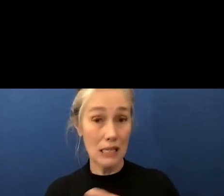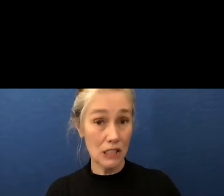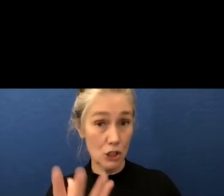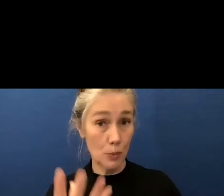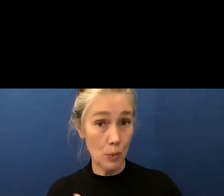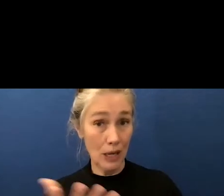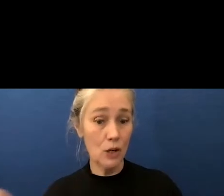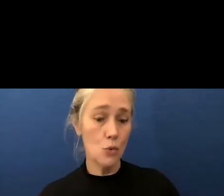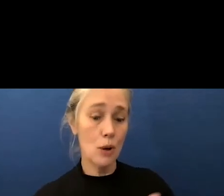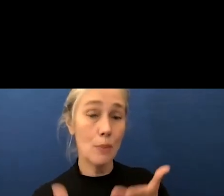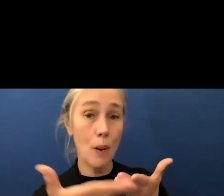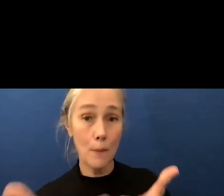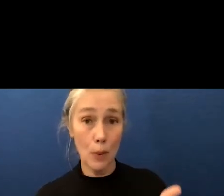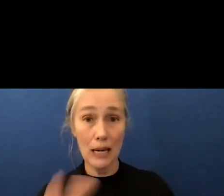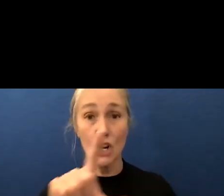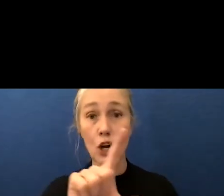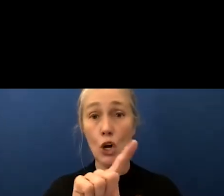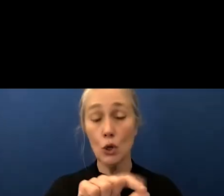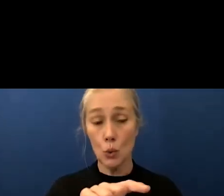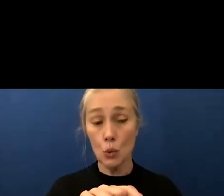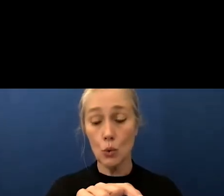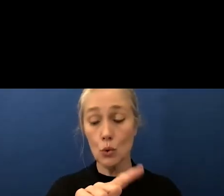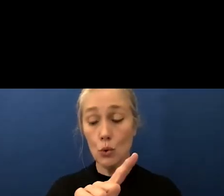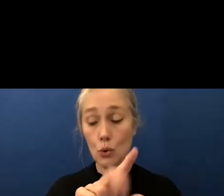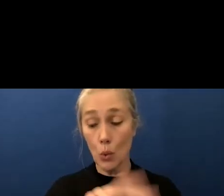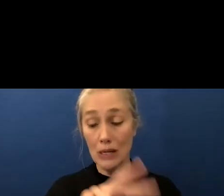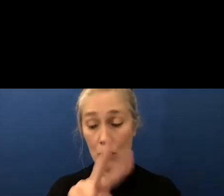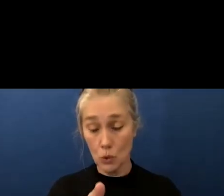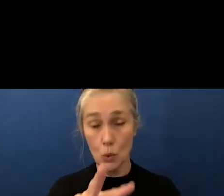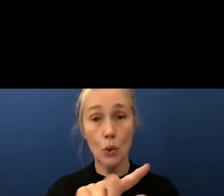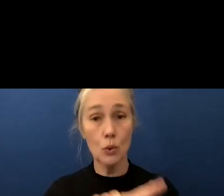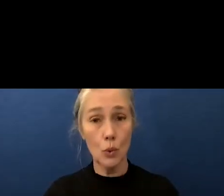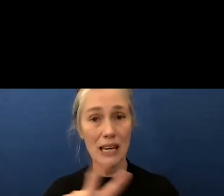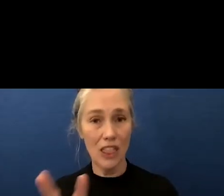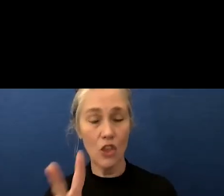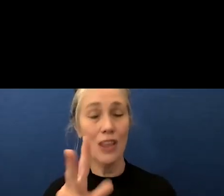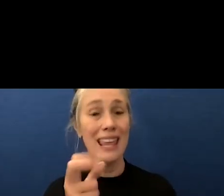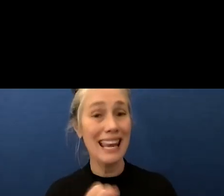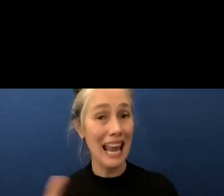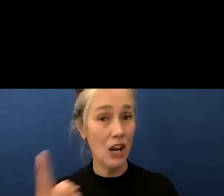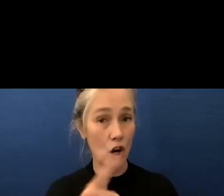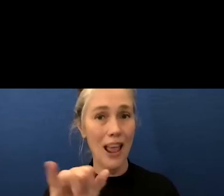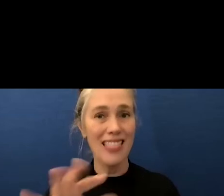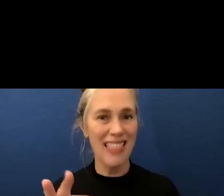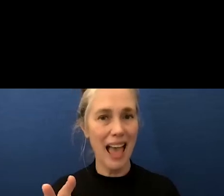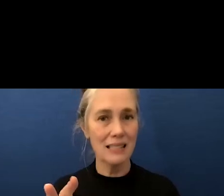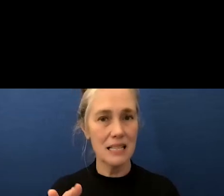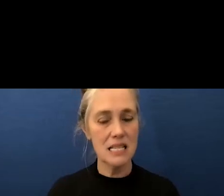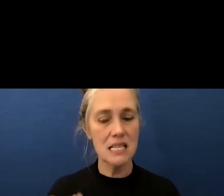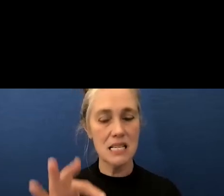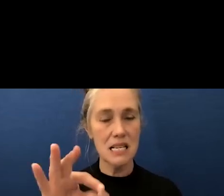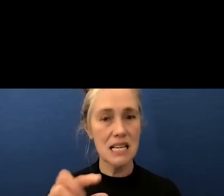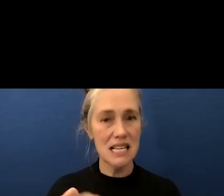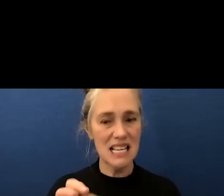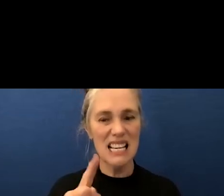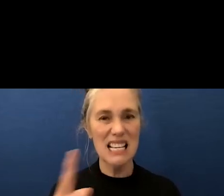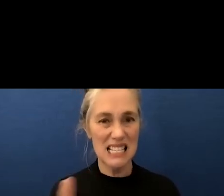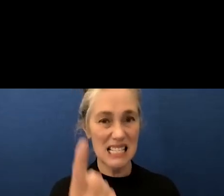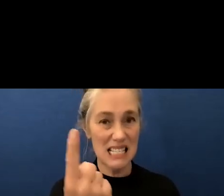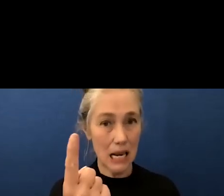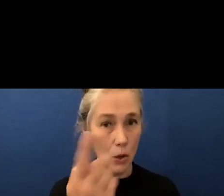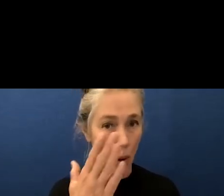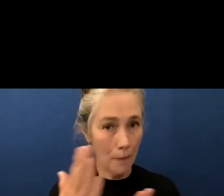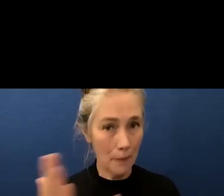you the 22 23 next year's single plans uh and that will also include budgeting so